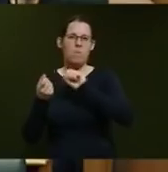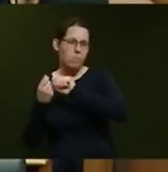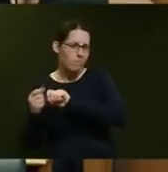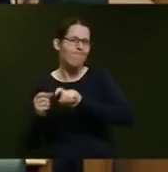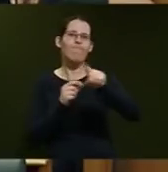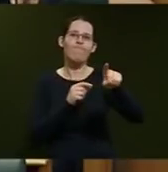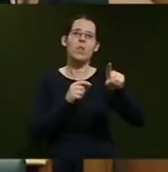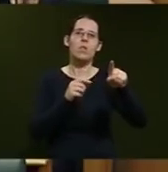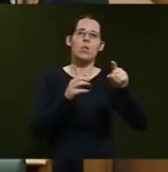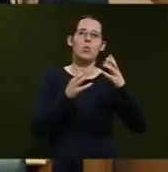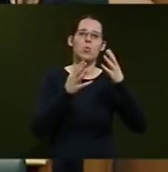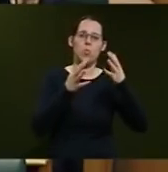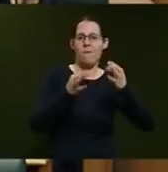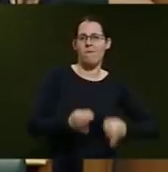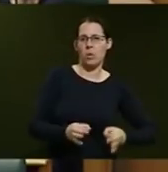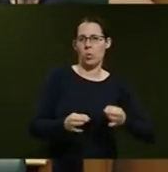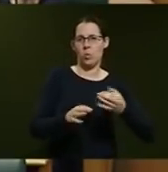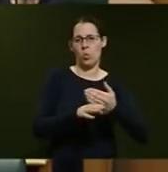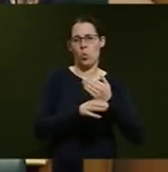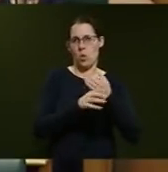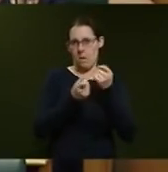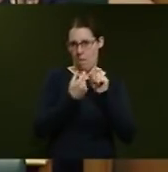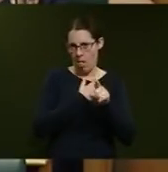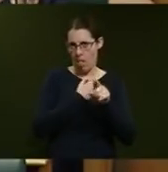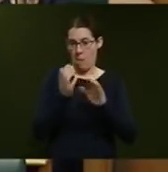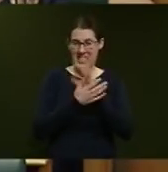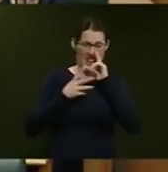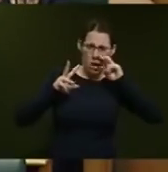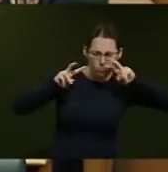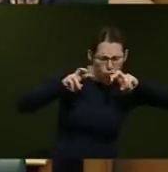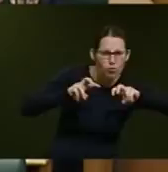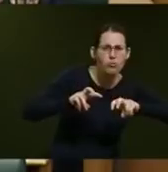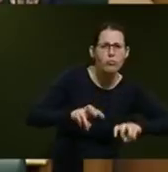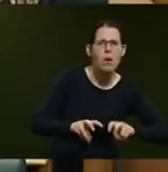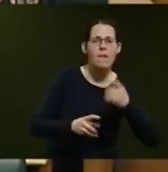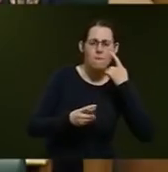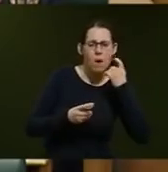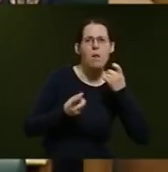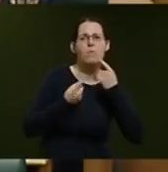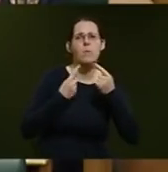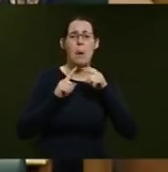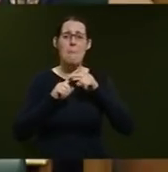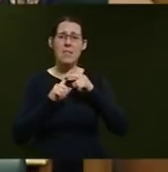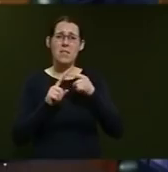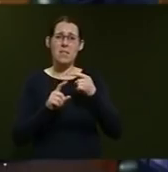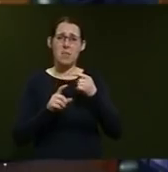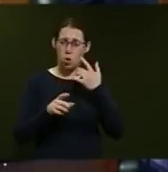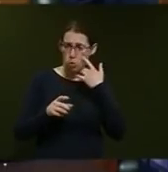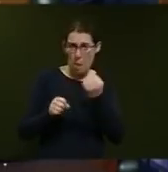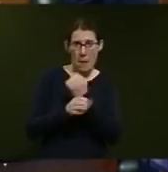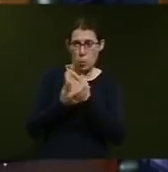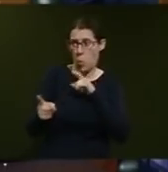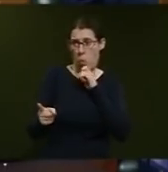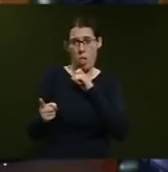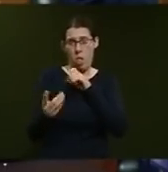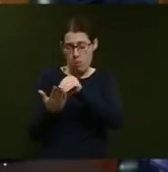information and to ensure that appropriate public records are maintained. Mr Speaker,